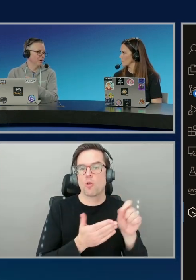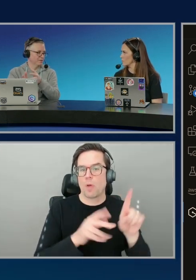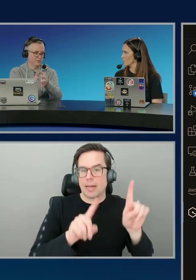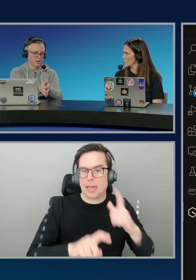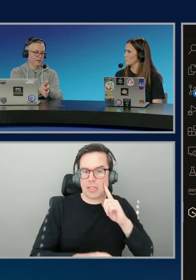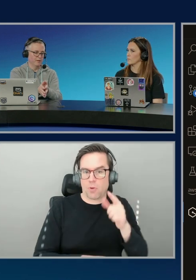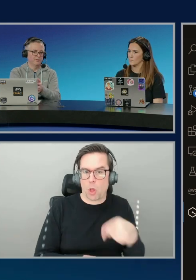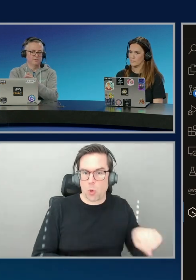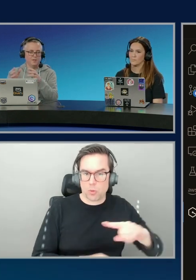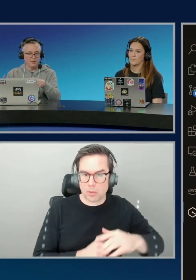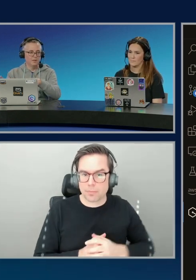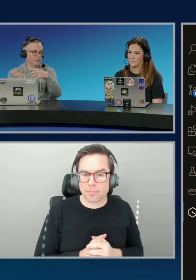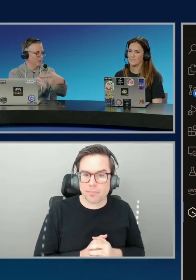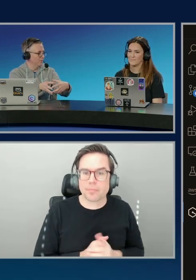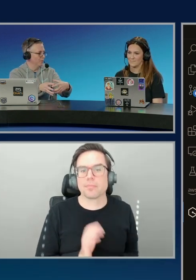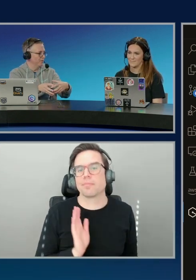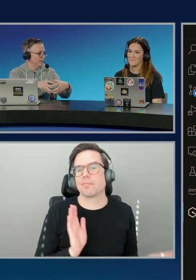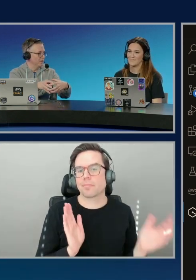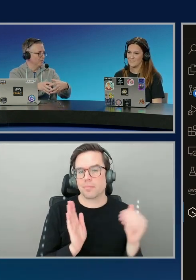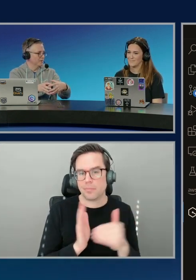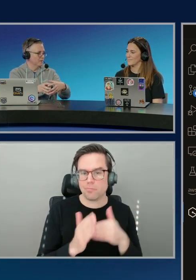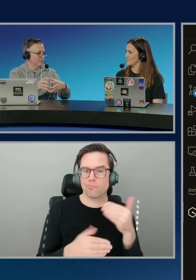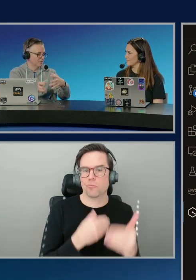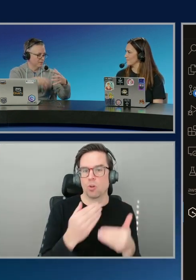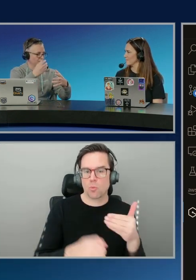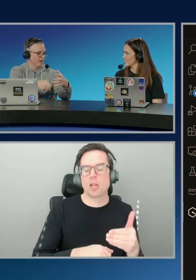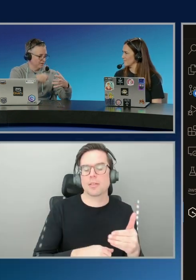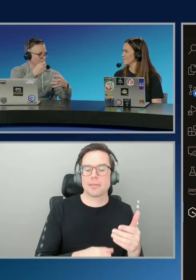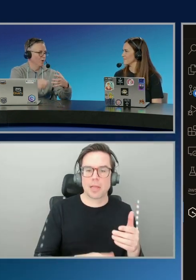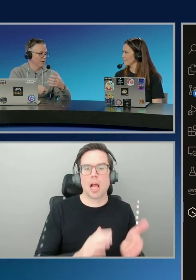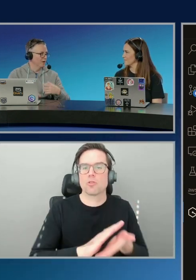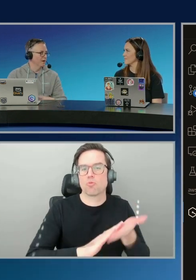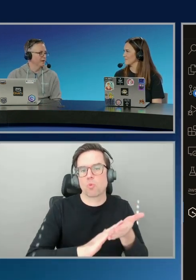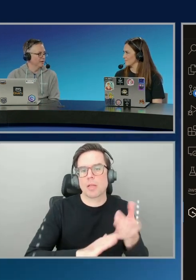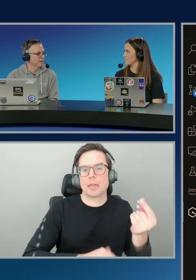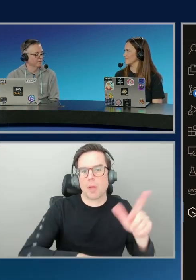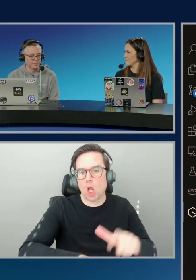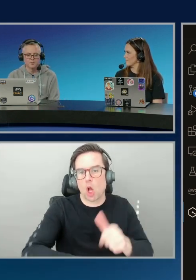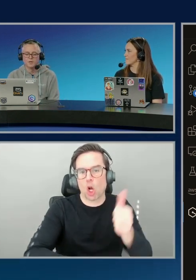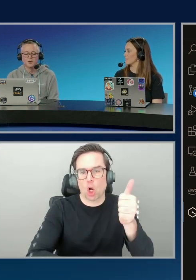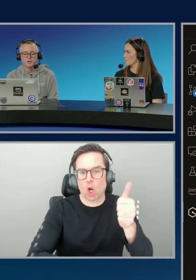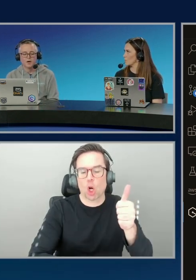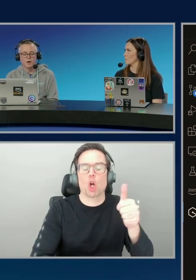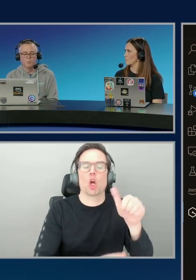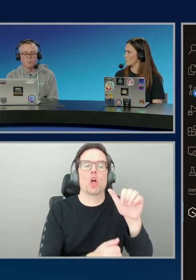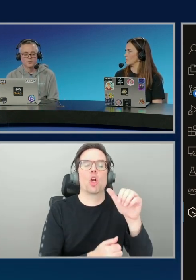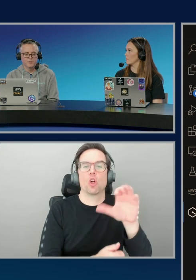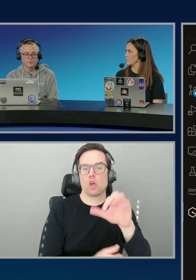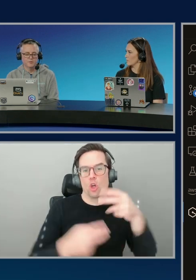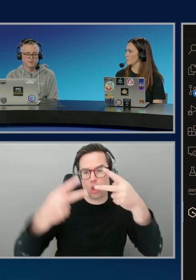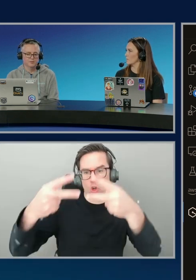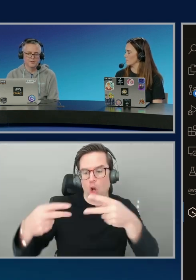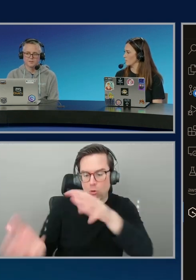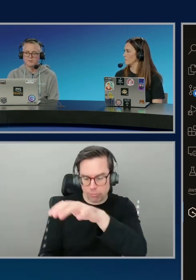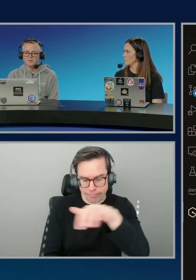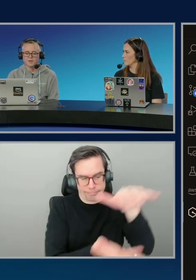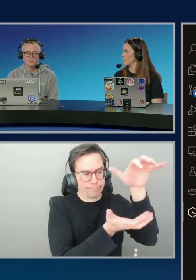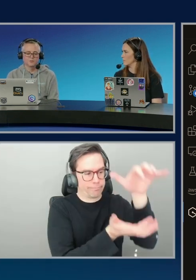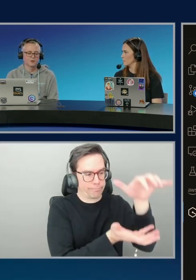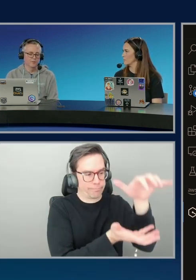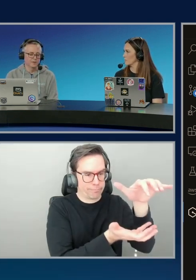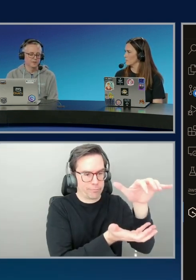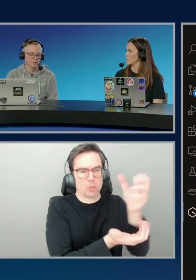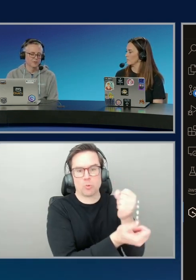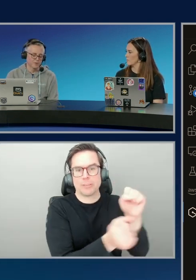longer running process where it is taking code, moving it into a secure sandbox and working on it iteratively. Um, so you'll see that this will take 60